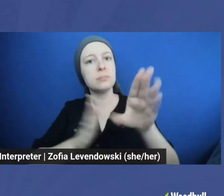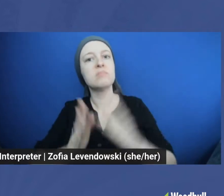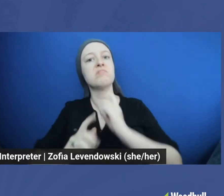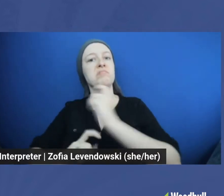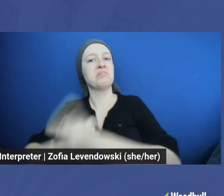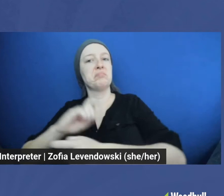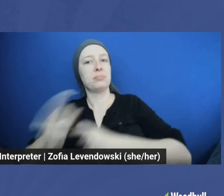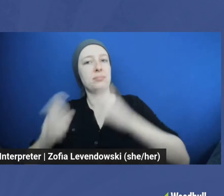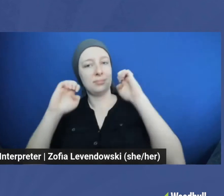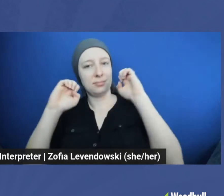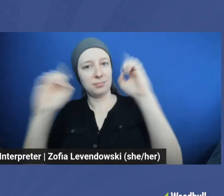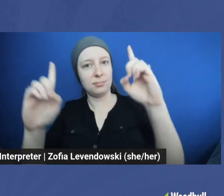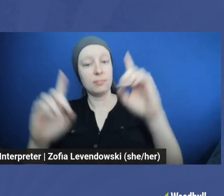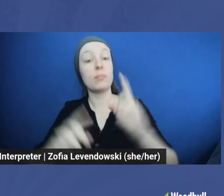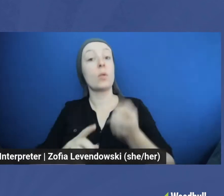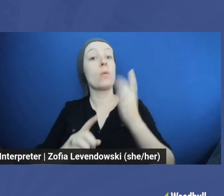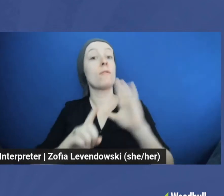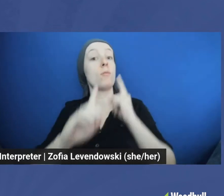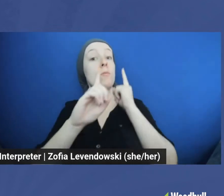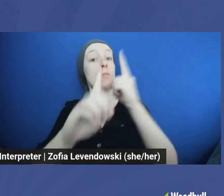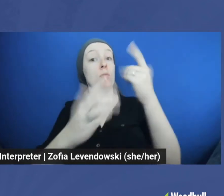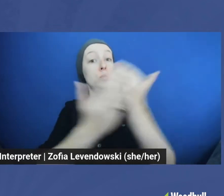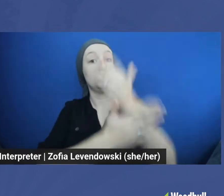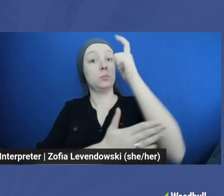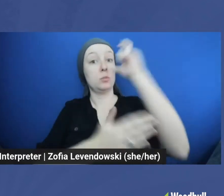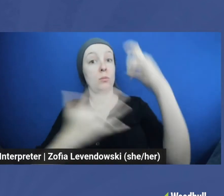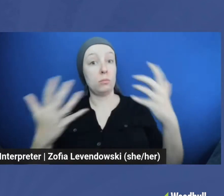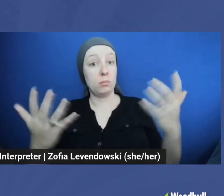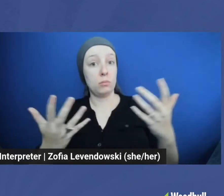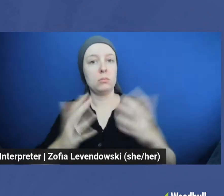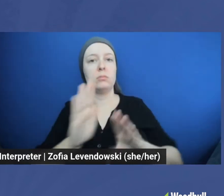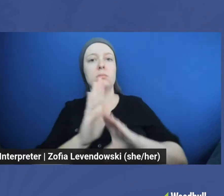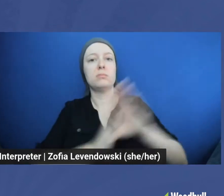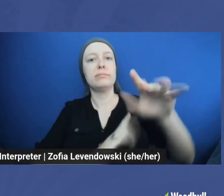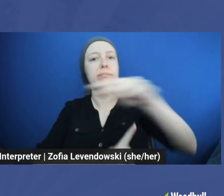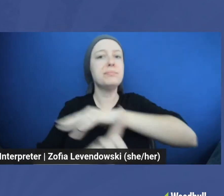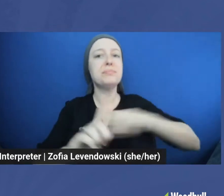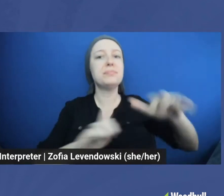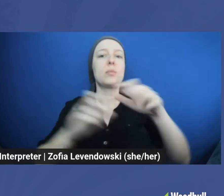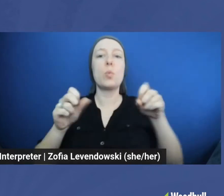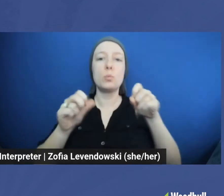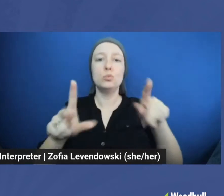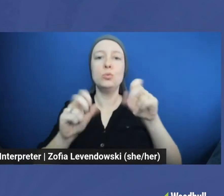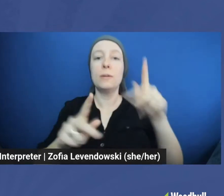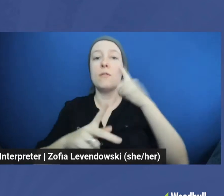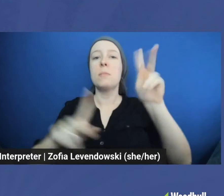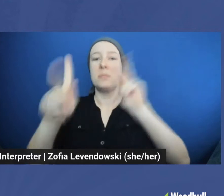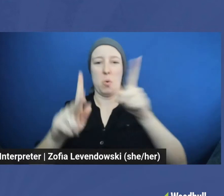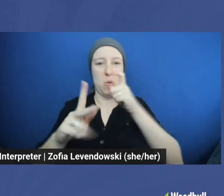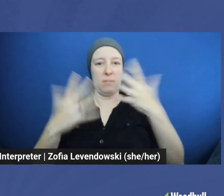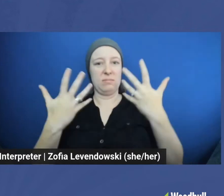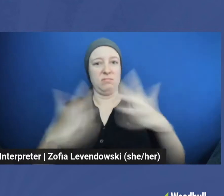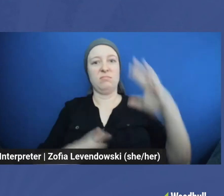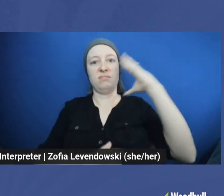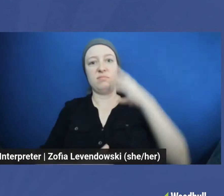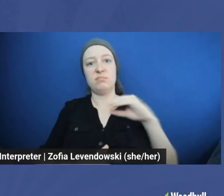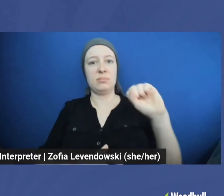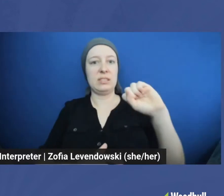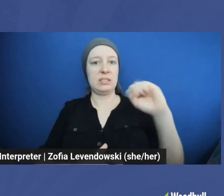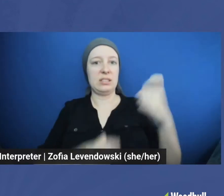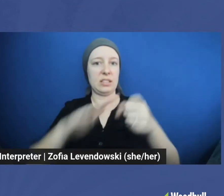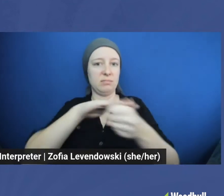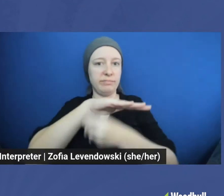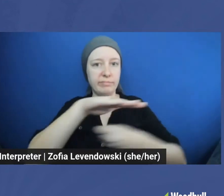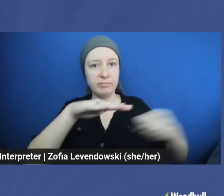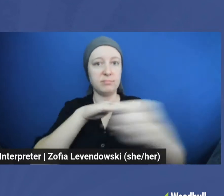One of our goals at New Moon is to create an ecosystem of opportunity for individuals with lived experience in the sex trade,